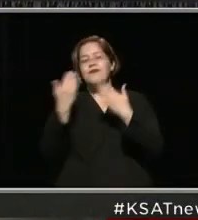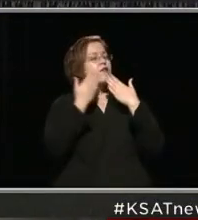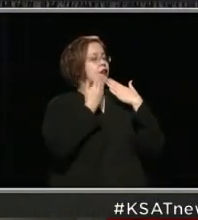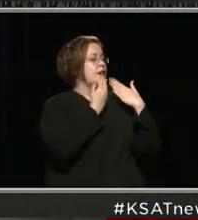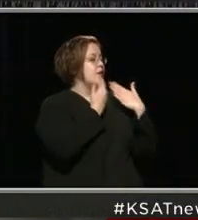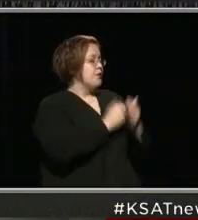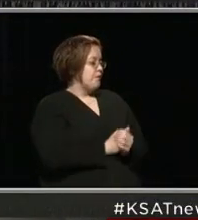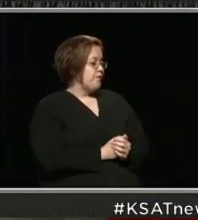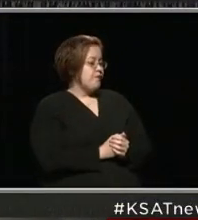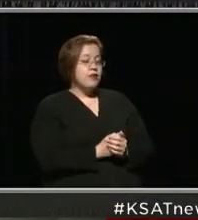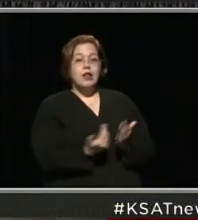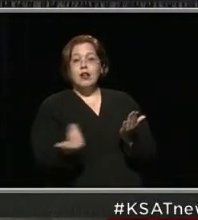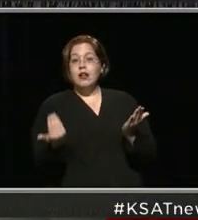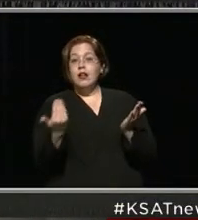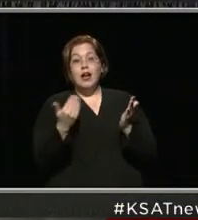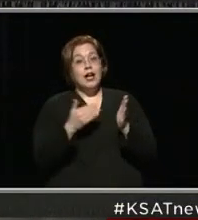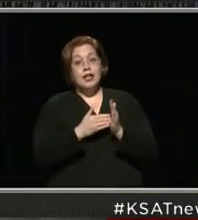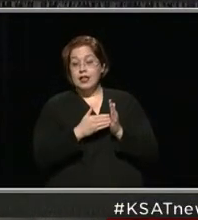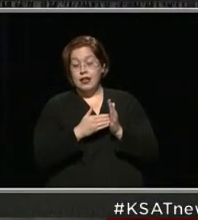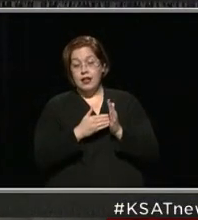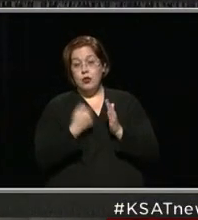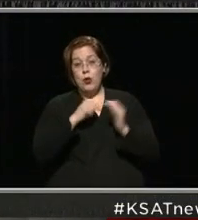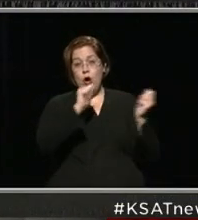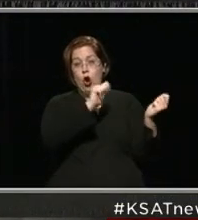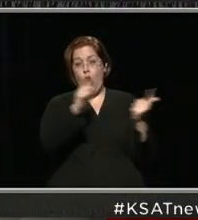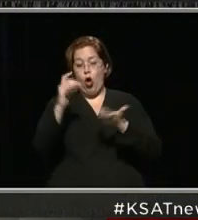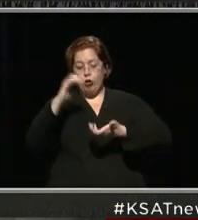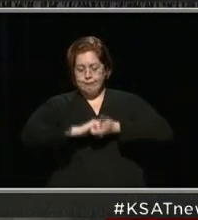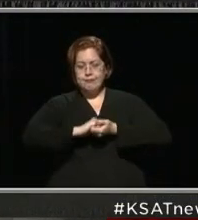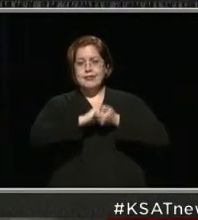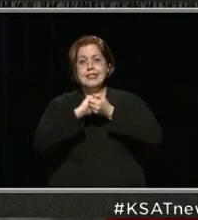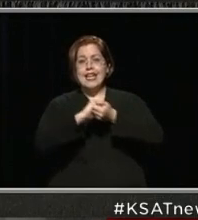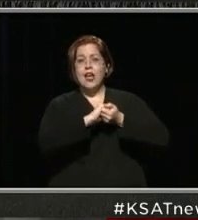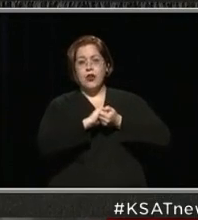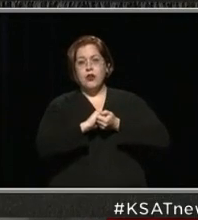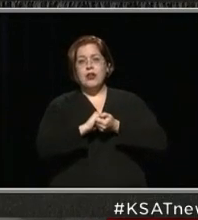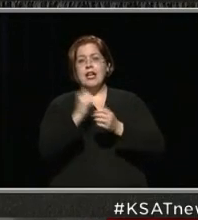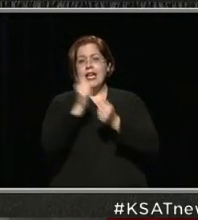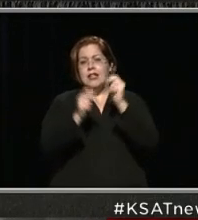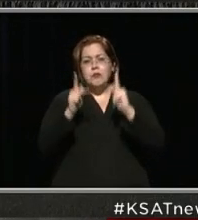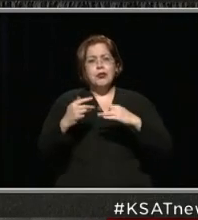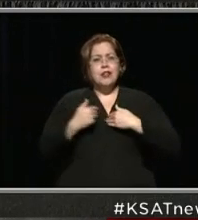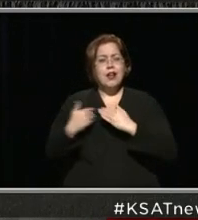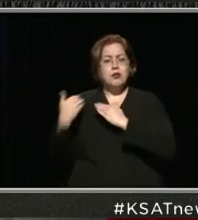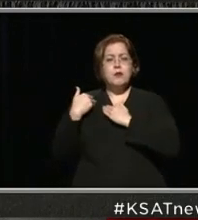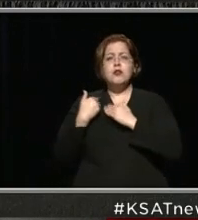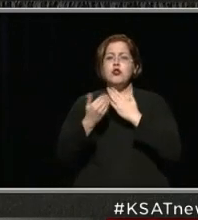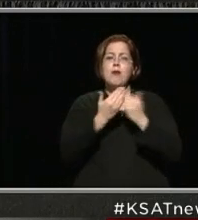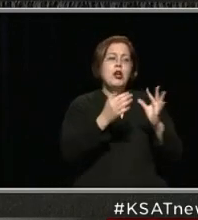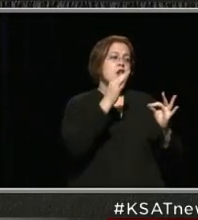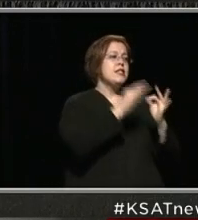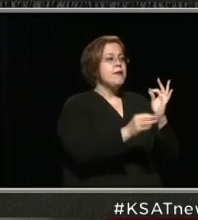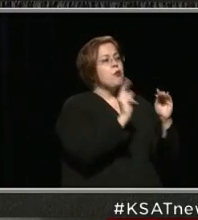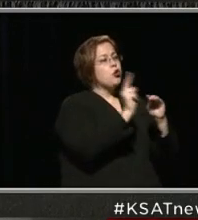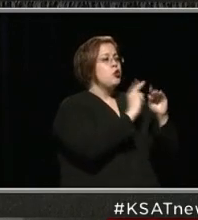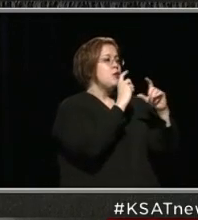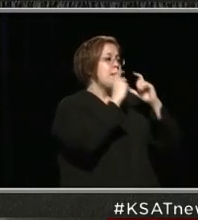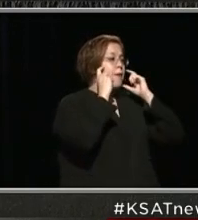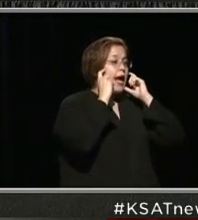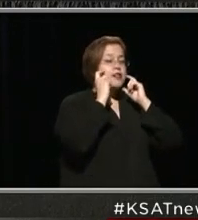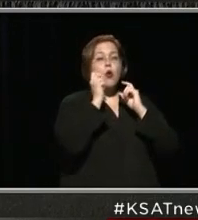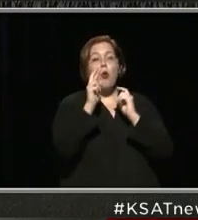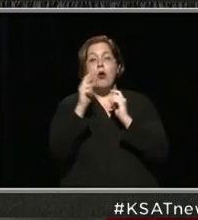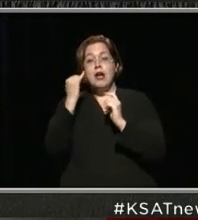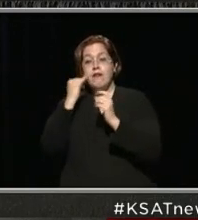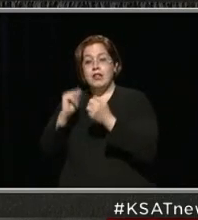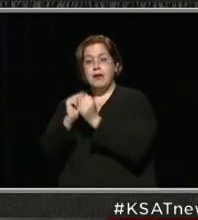Commissioner. And, again, we are all in this together. Everyone has a role to play, whether it's simple mask wearing and physical distancing or if you